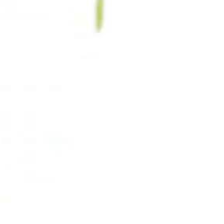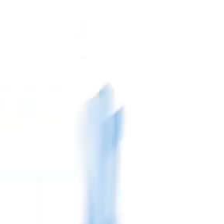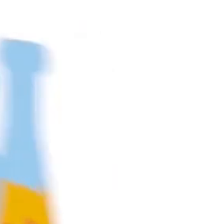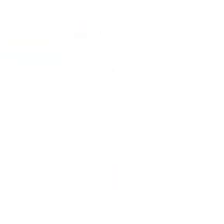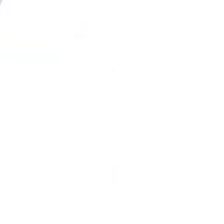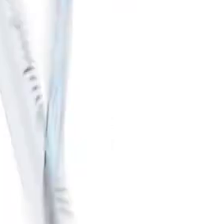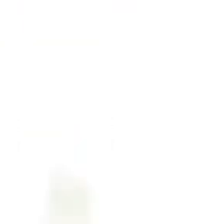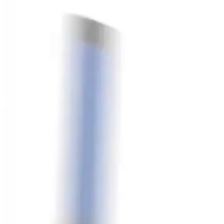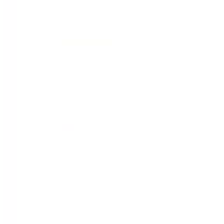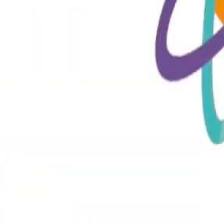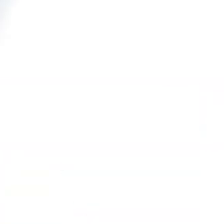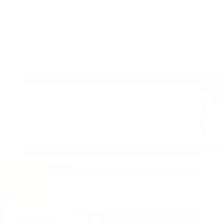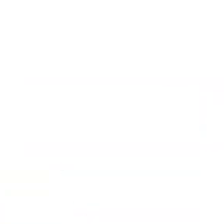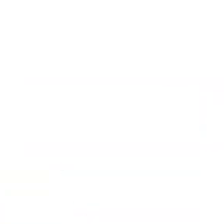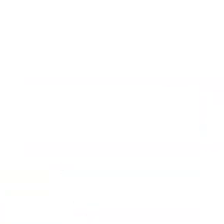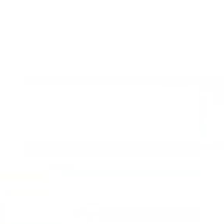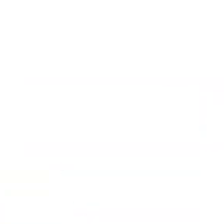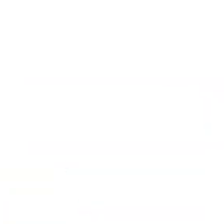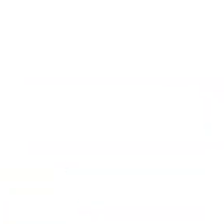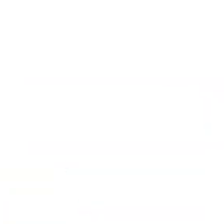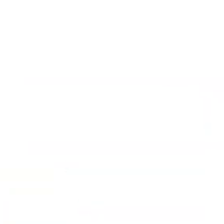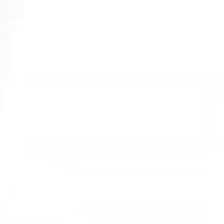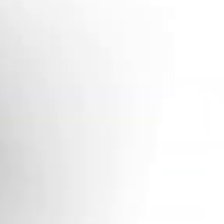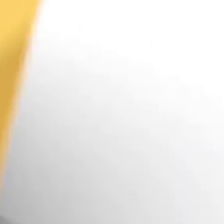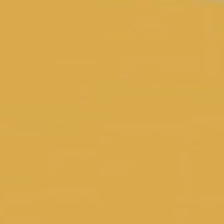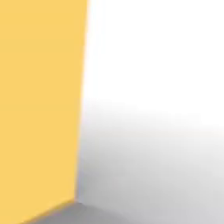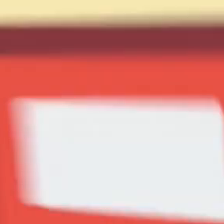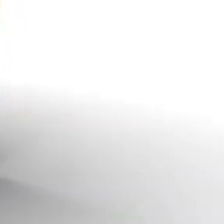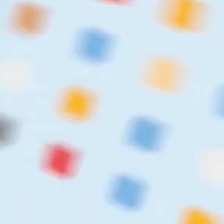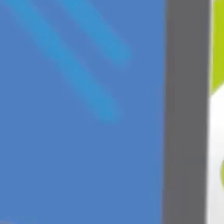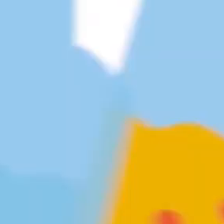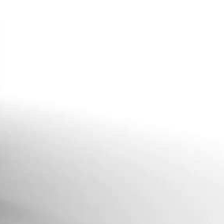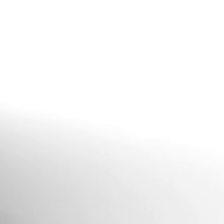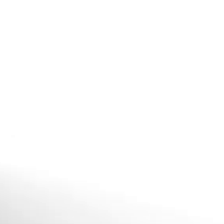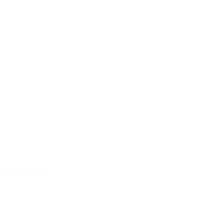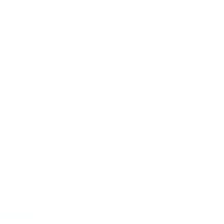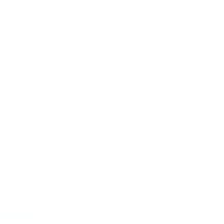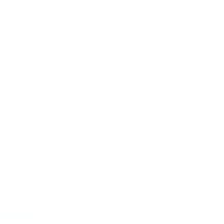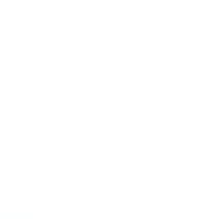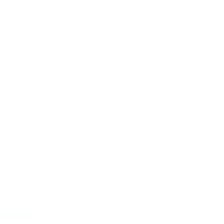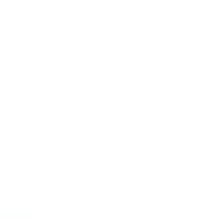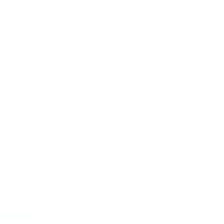Bye-bye. Bye-bye. Bye